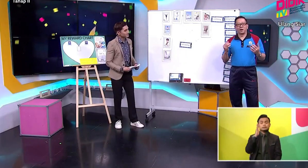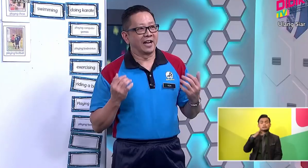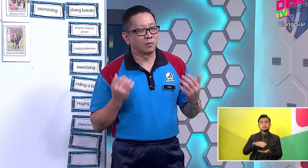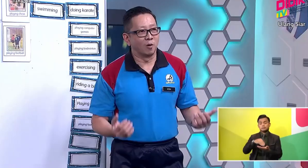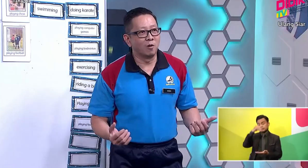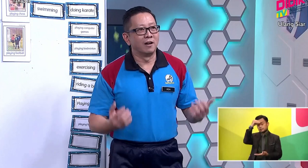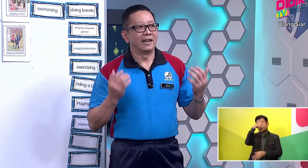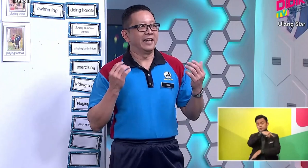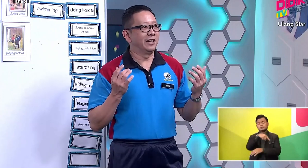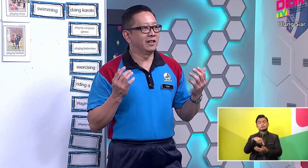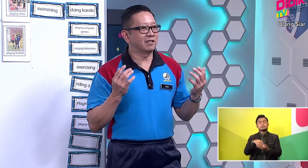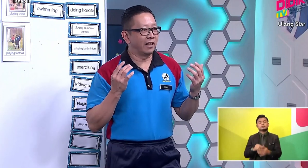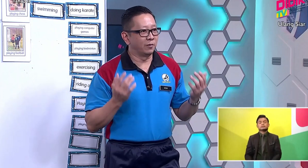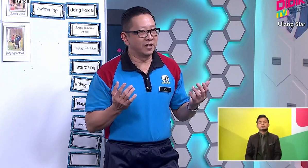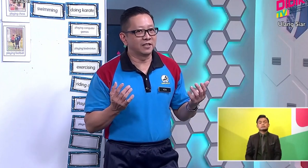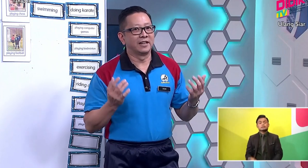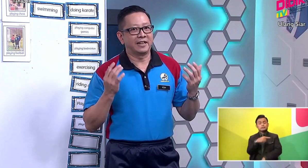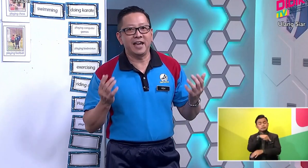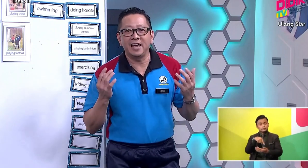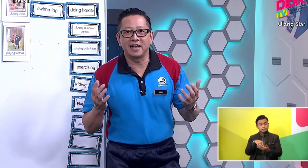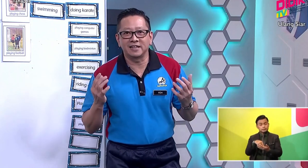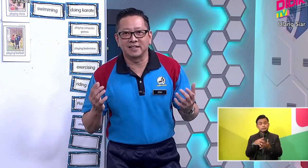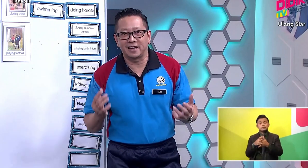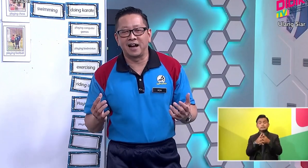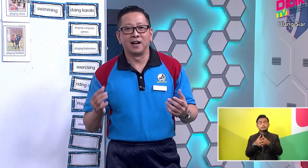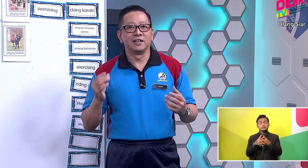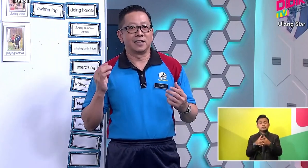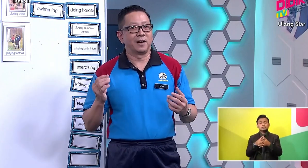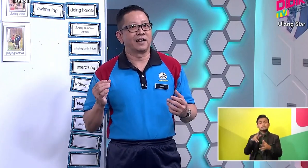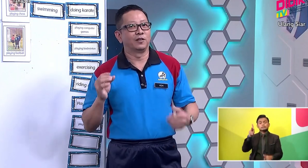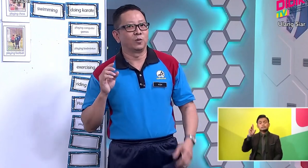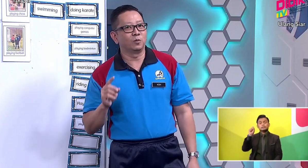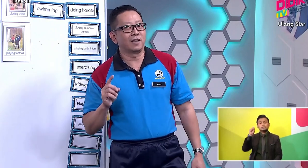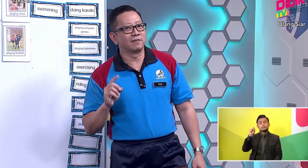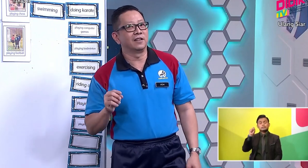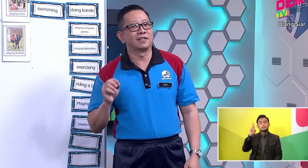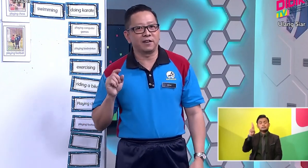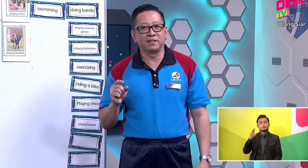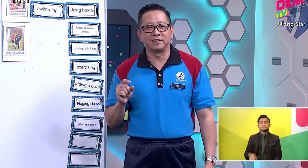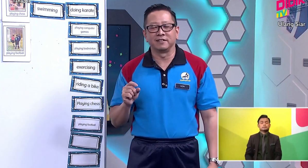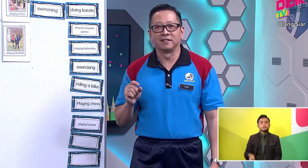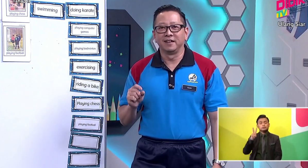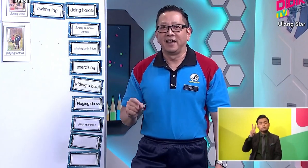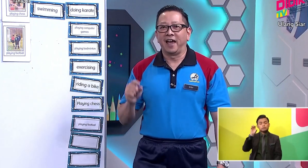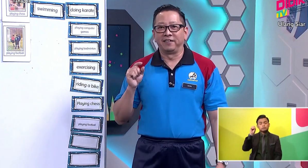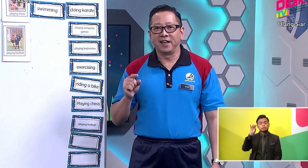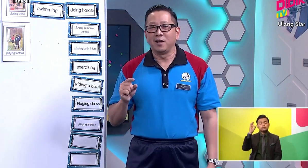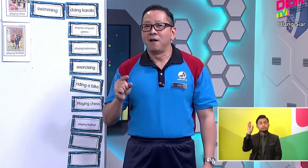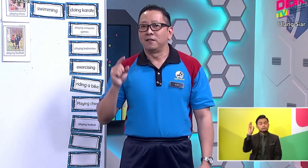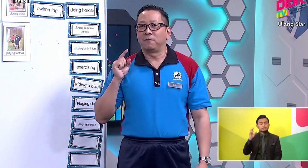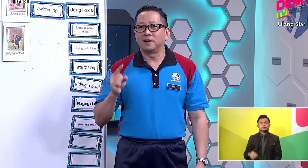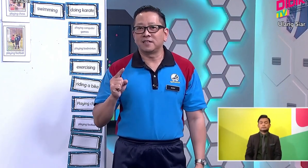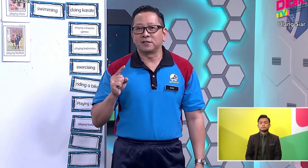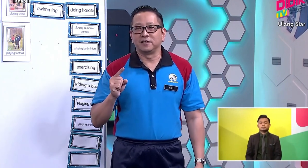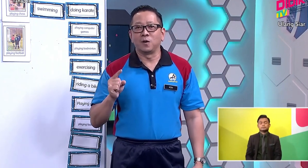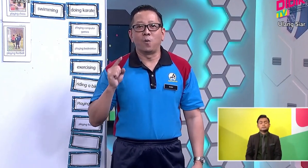we are going to explore English language KSSR, Semakan 2017. And then,